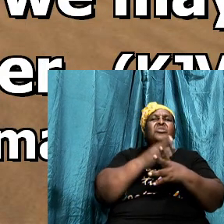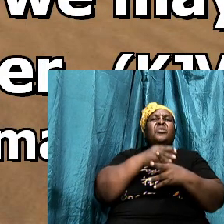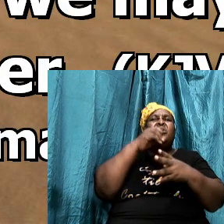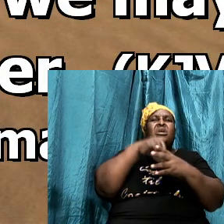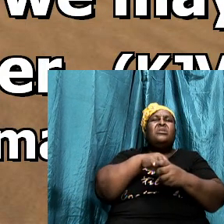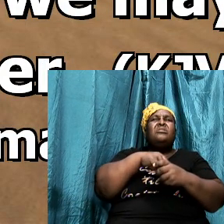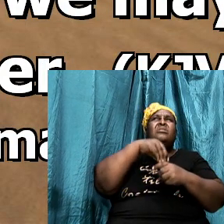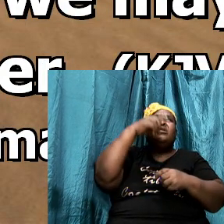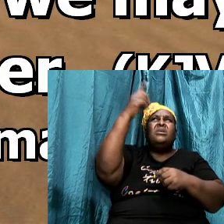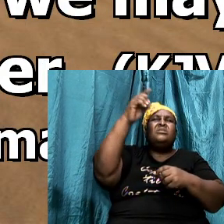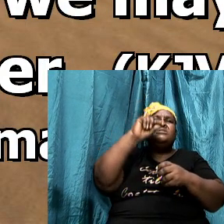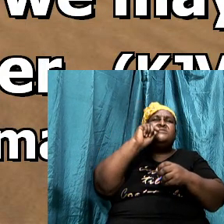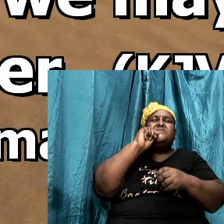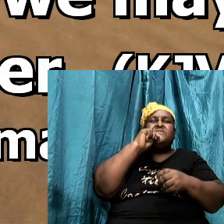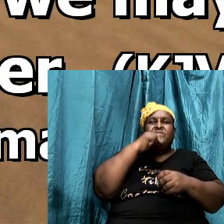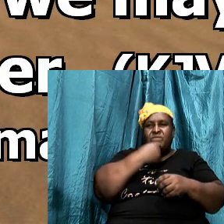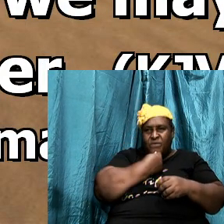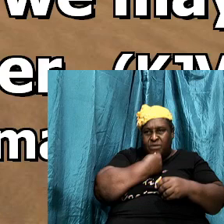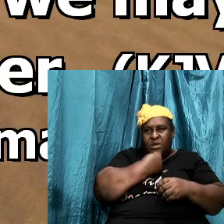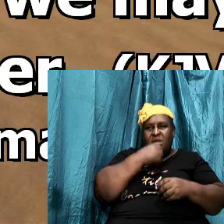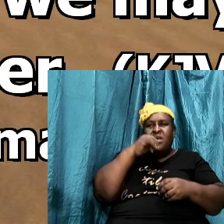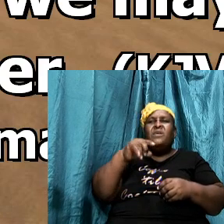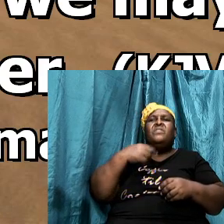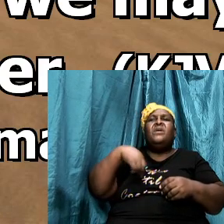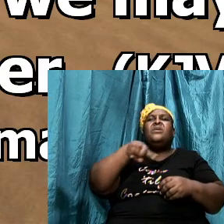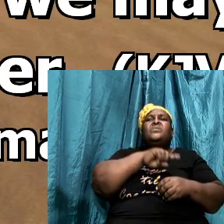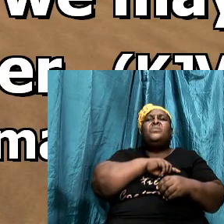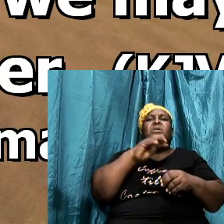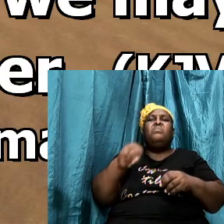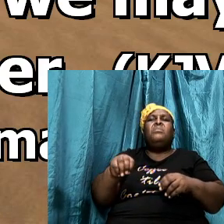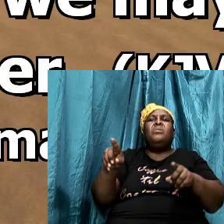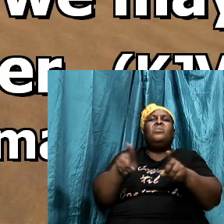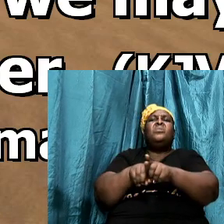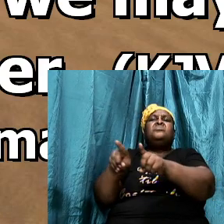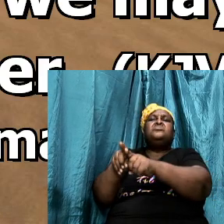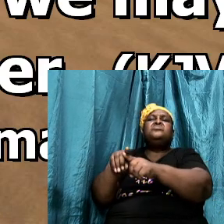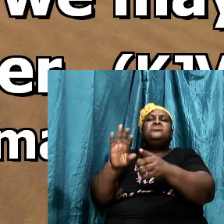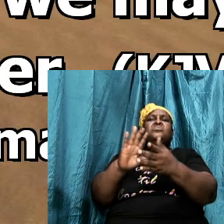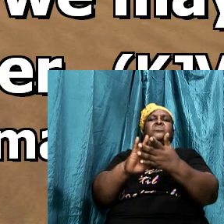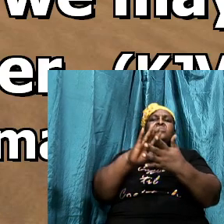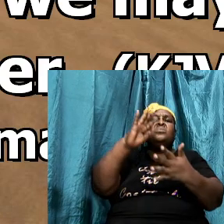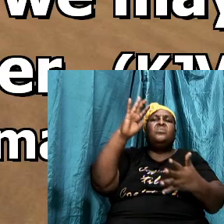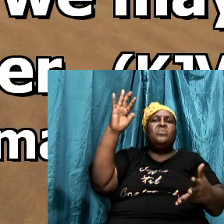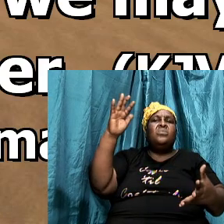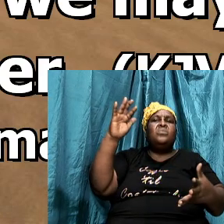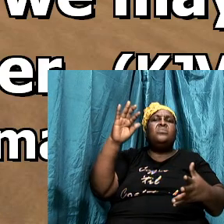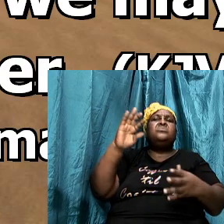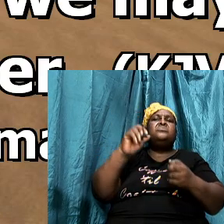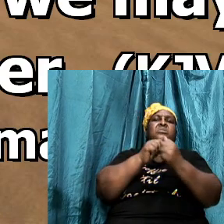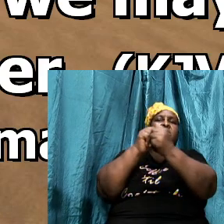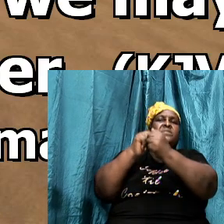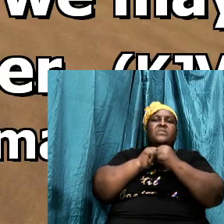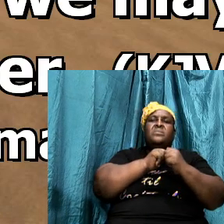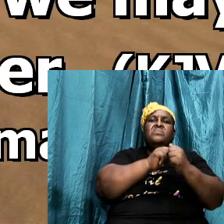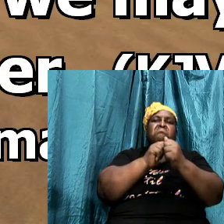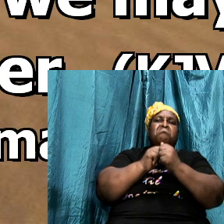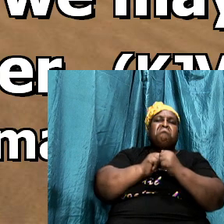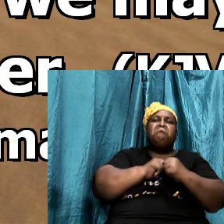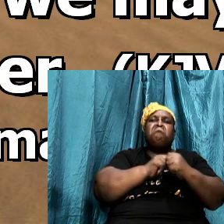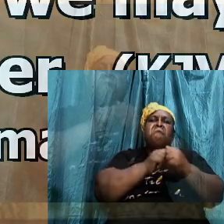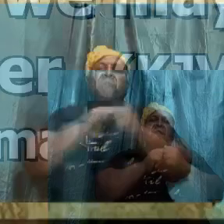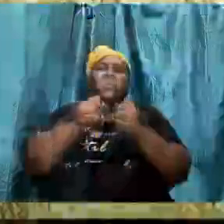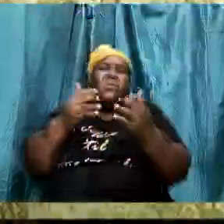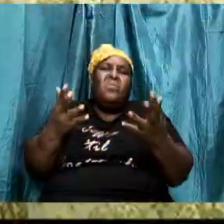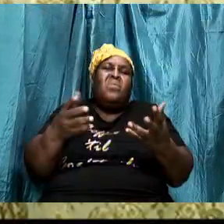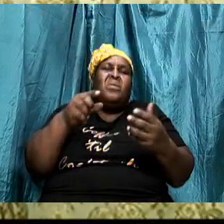sufferings in order that we may also share in his glory I want you to know